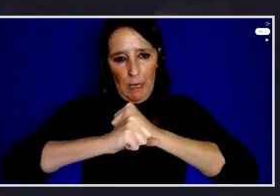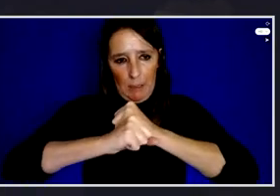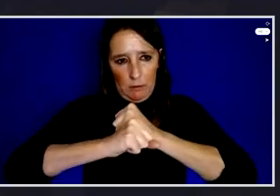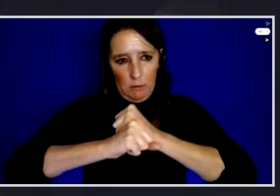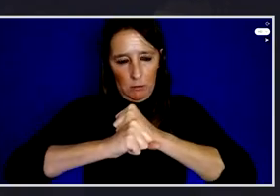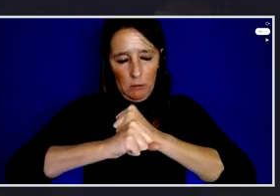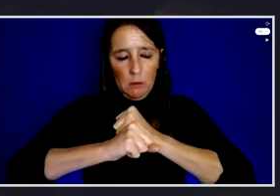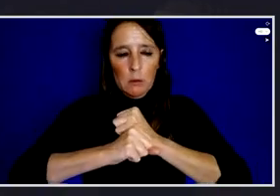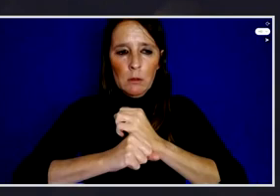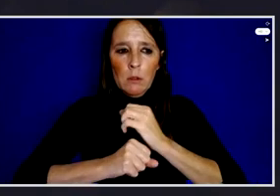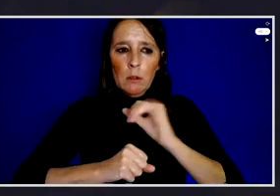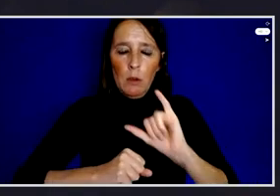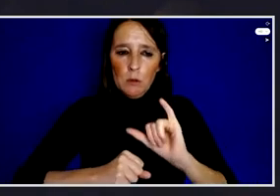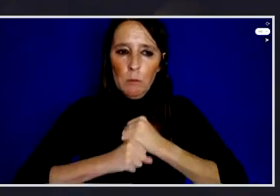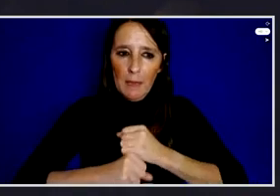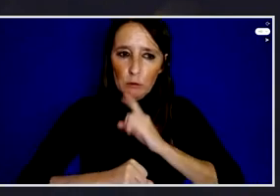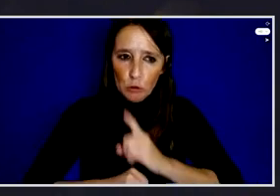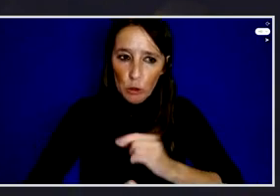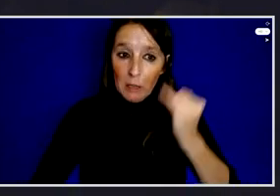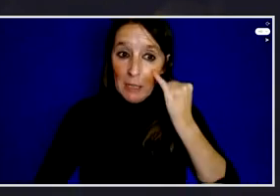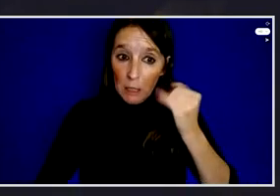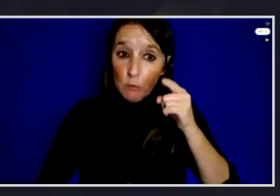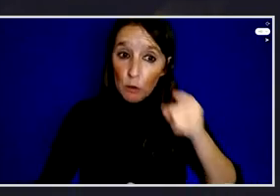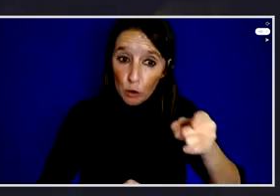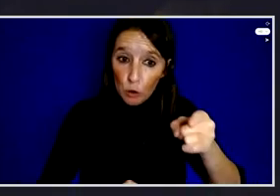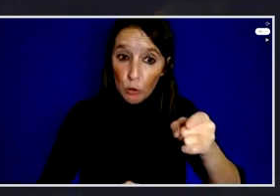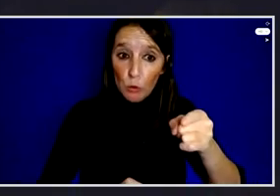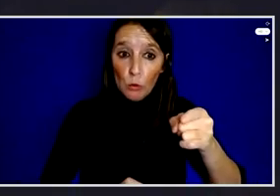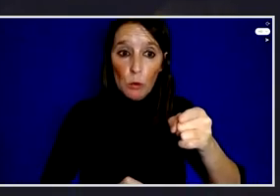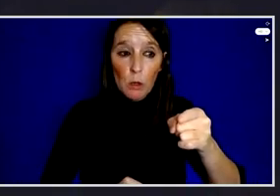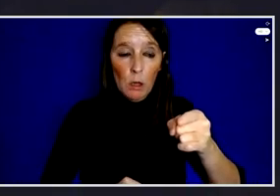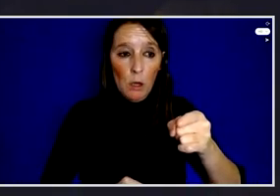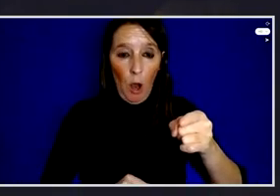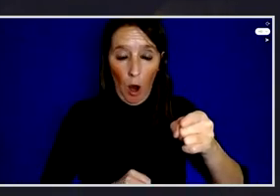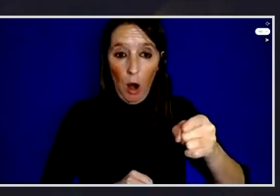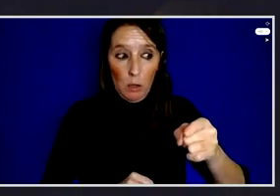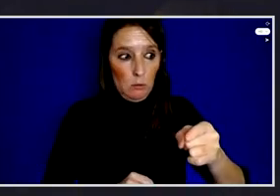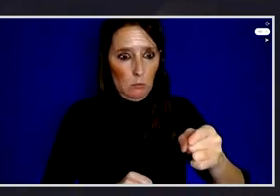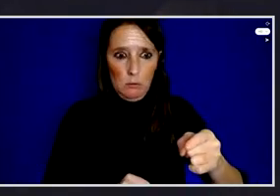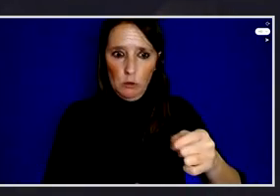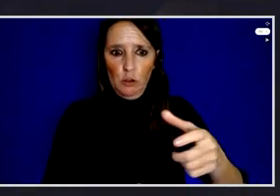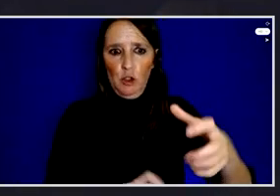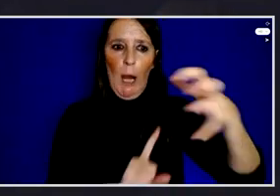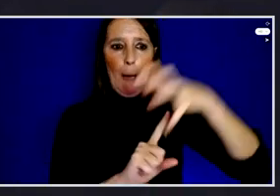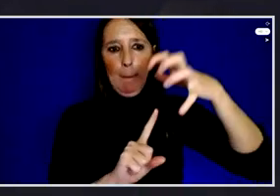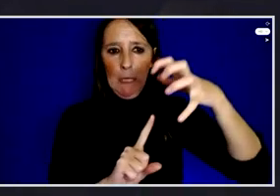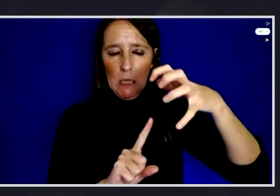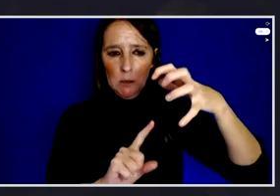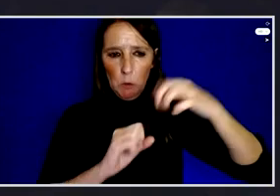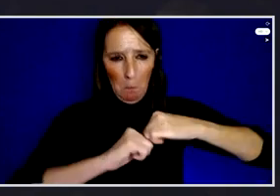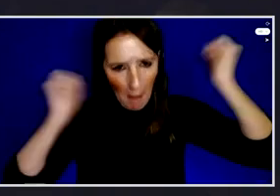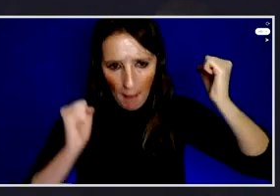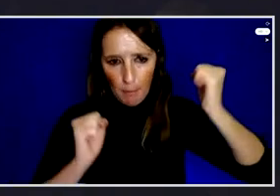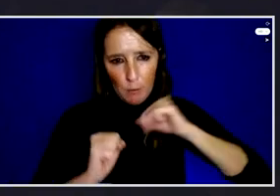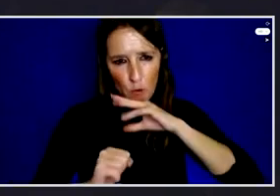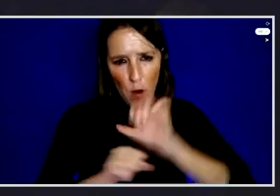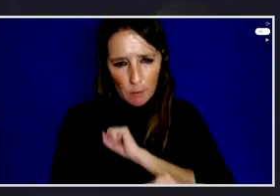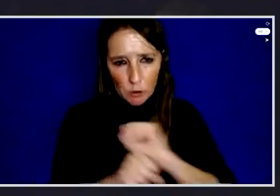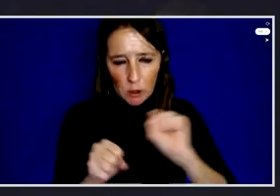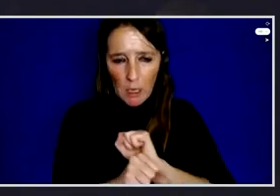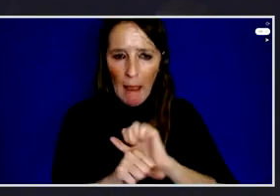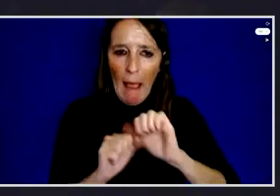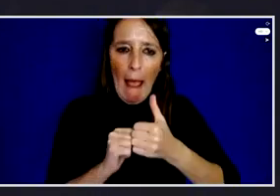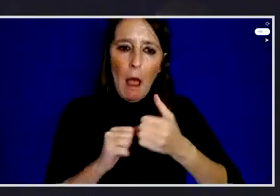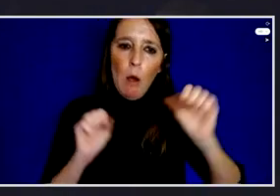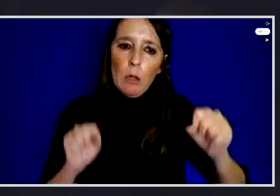sure that those who are engaged who are champions of combating corruption can do their jobs, do their work in safety